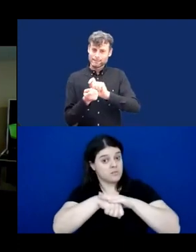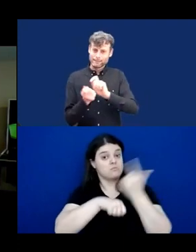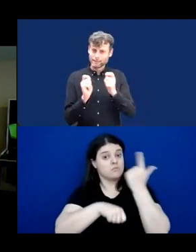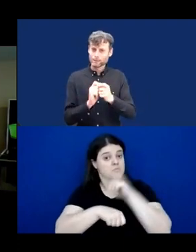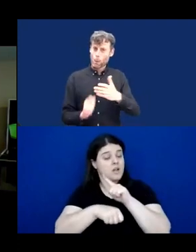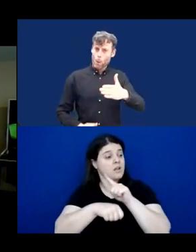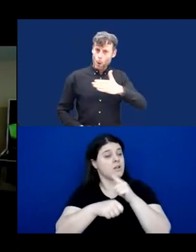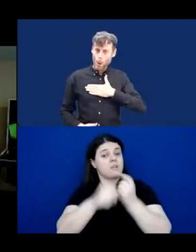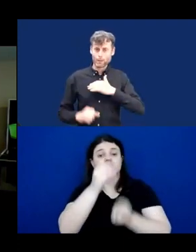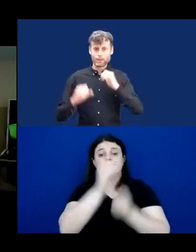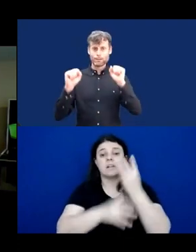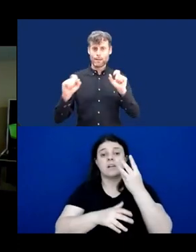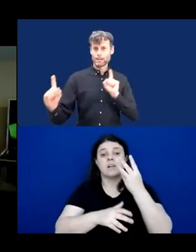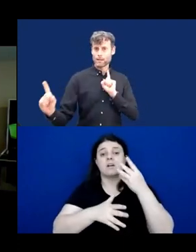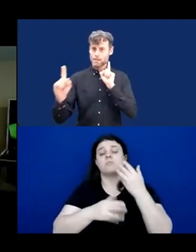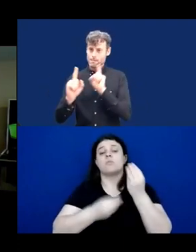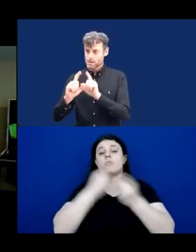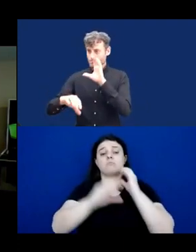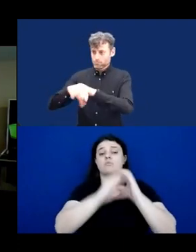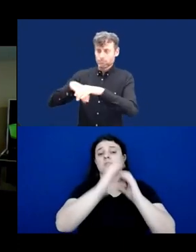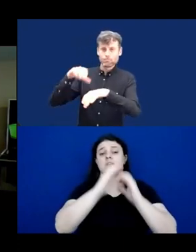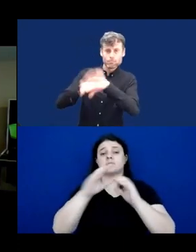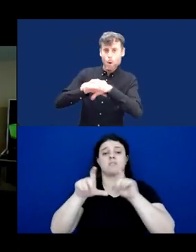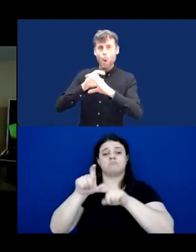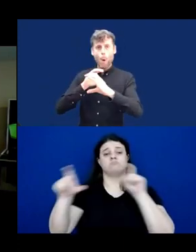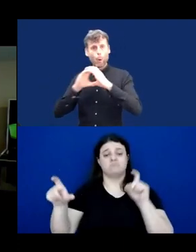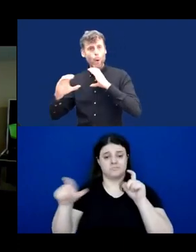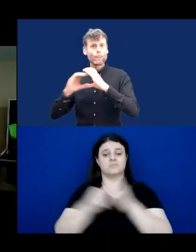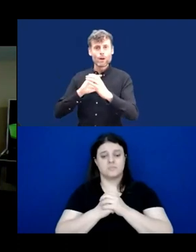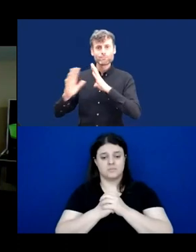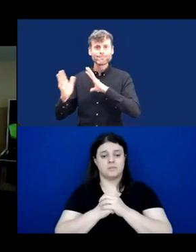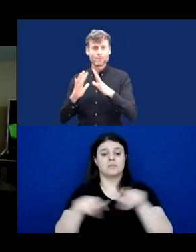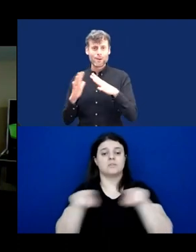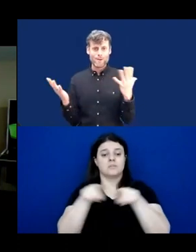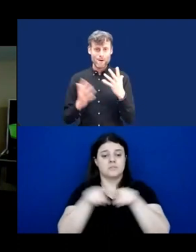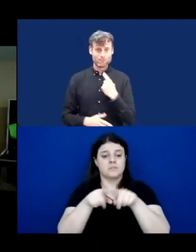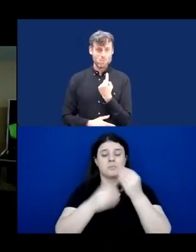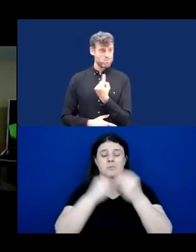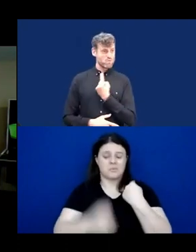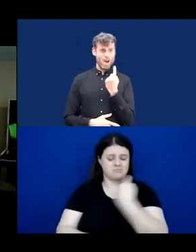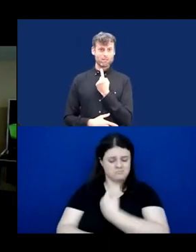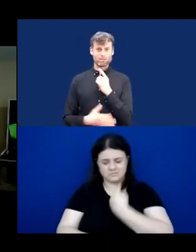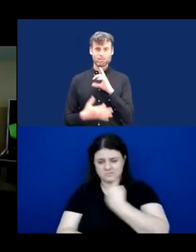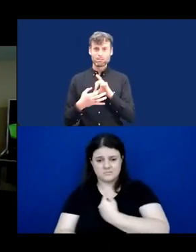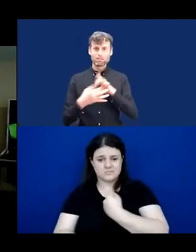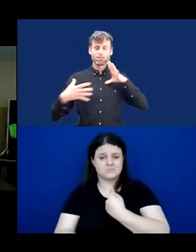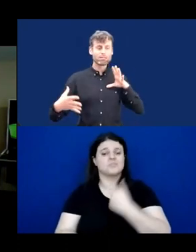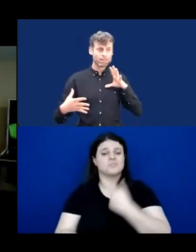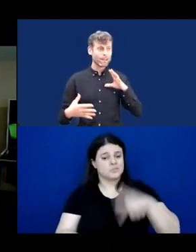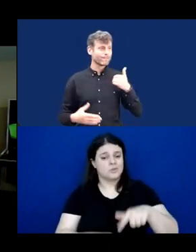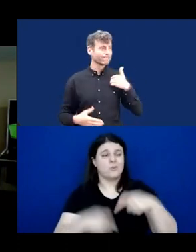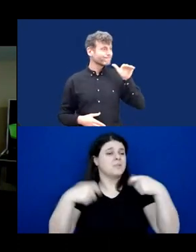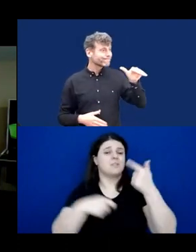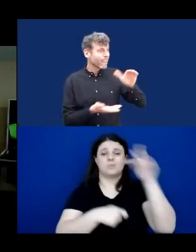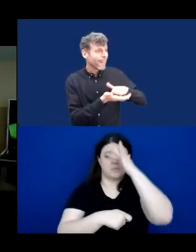Oftentimes members of the deaf-blind community, we will become really isolated because again, we're depending upon other people to give